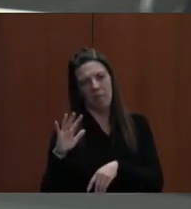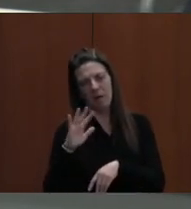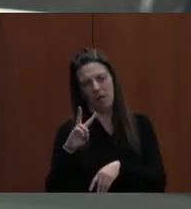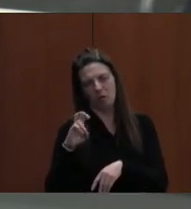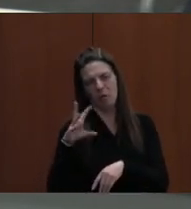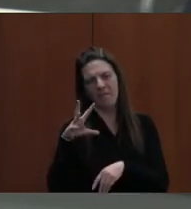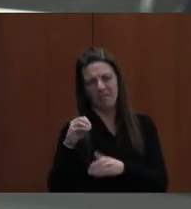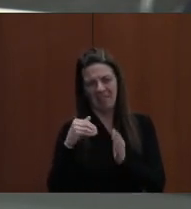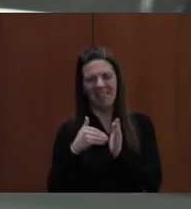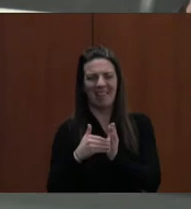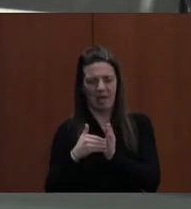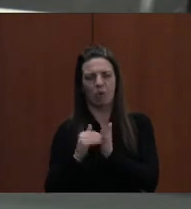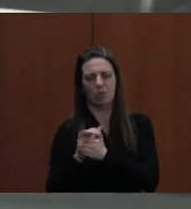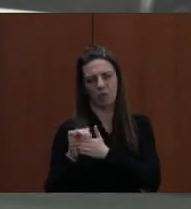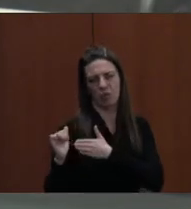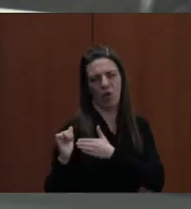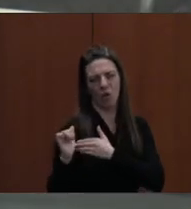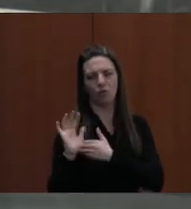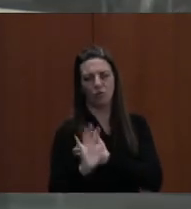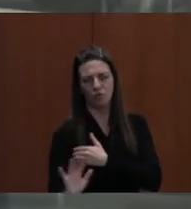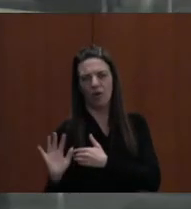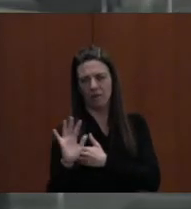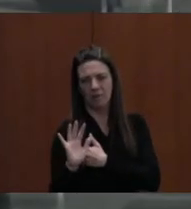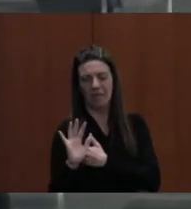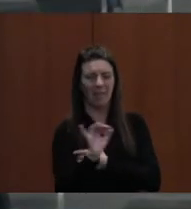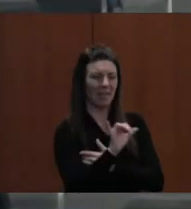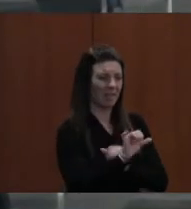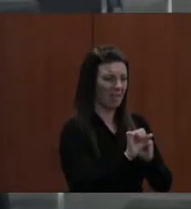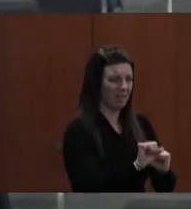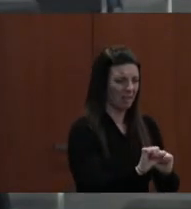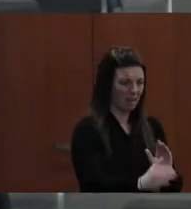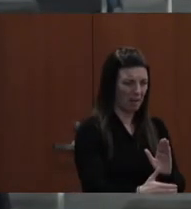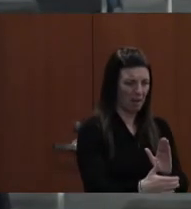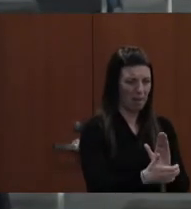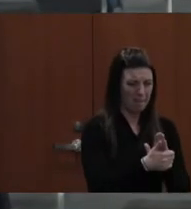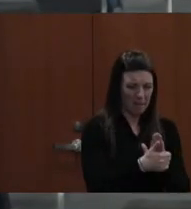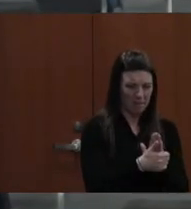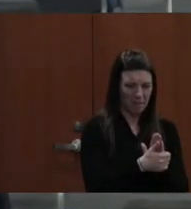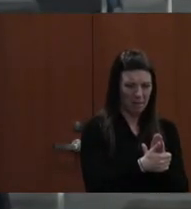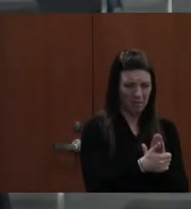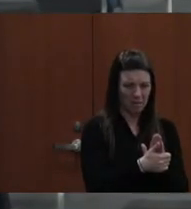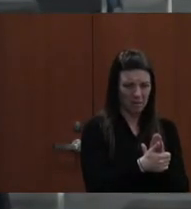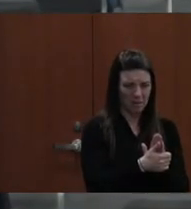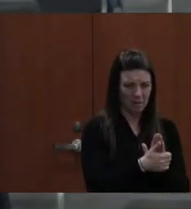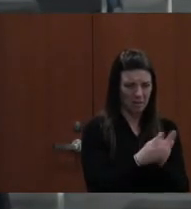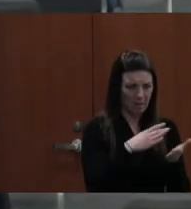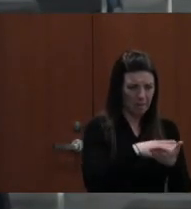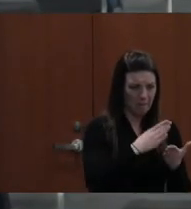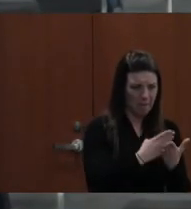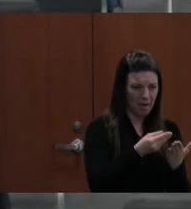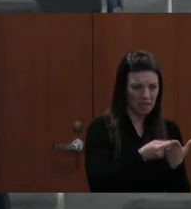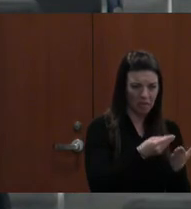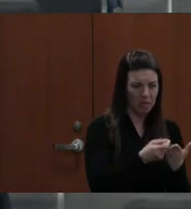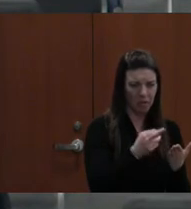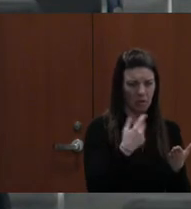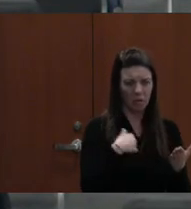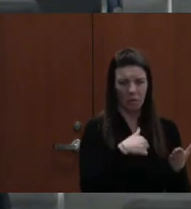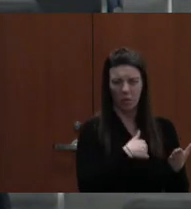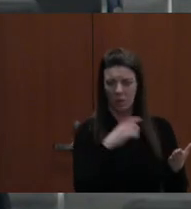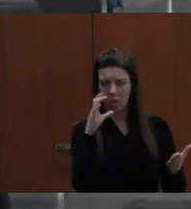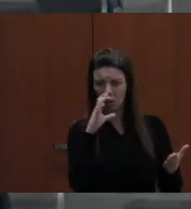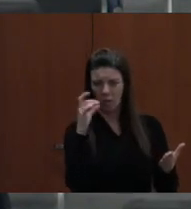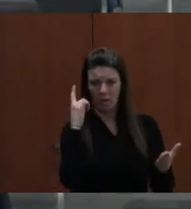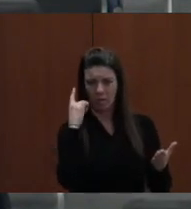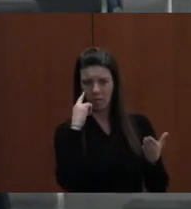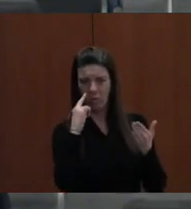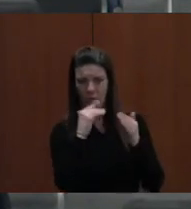DOES THAT NECESSARILY NEED TO BE IN AN AMENDMENT, OR WOULD THAT BE, OBVIOUSLY IF YOU'RE LOOKING AT ADDITIONAL FUNDING, THAT WOULD BE OUR SUGGESTION.